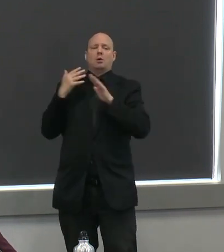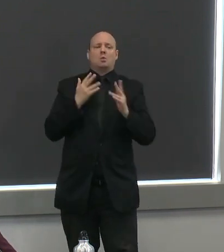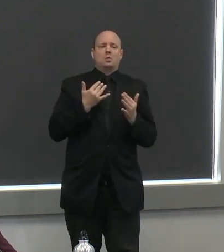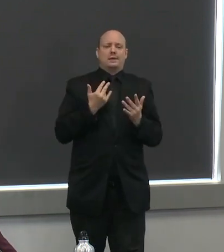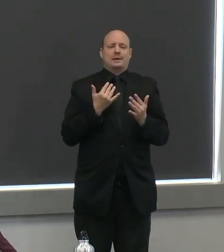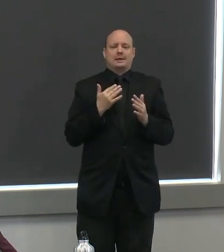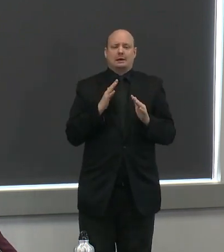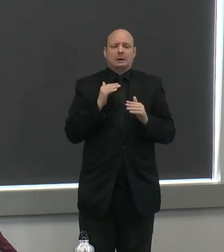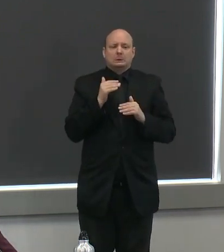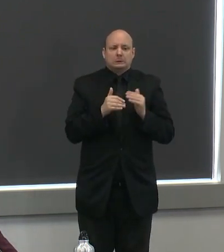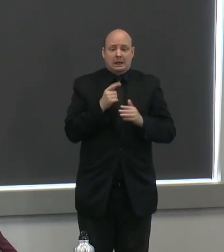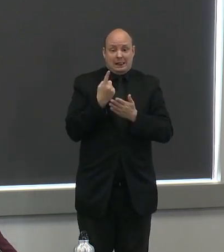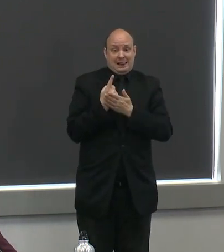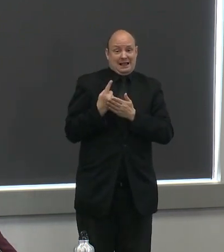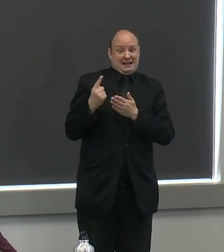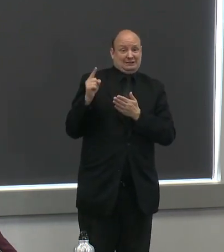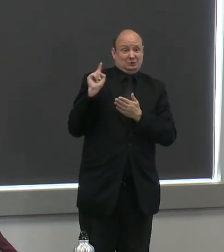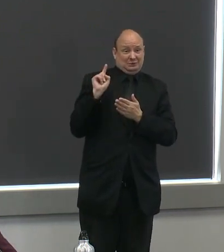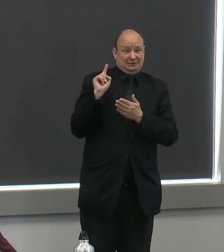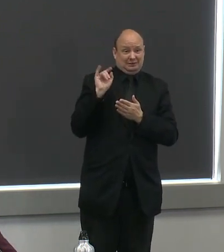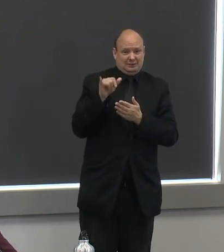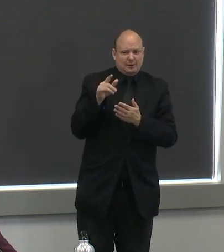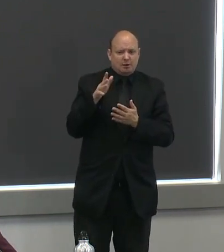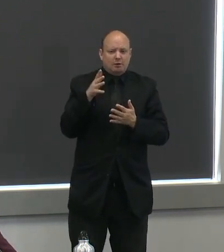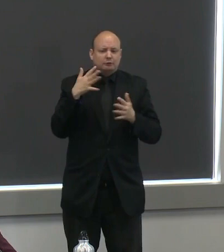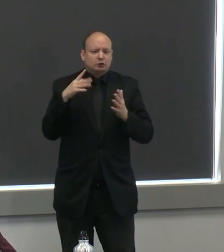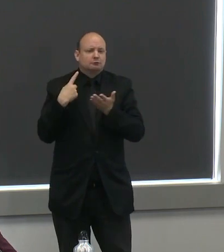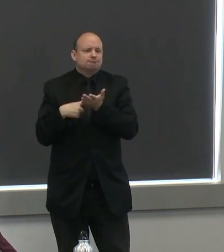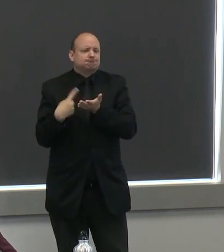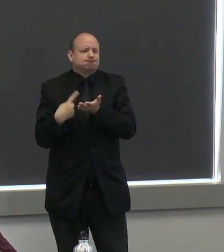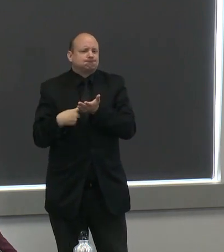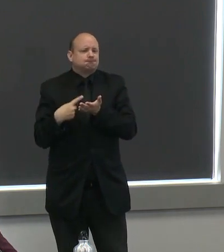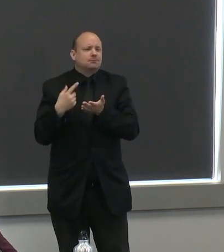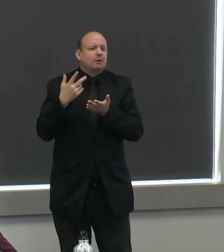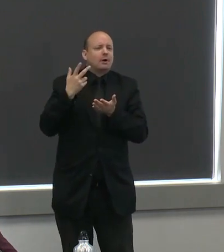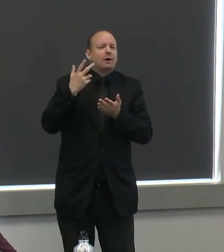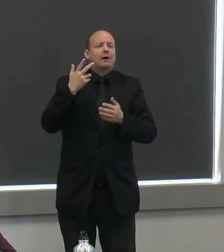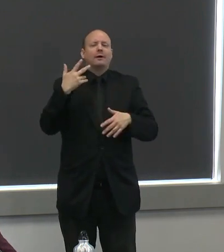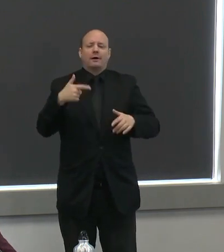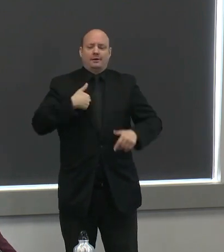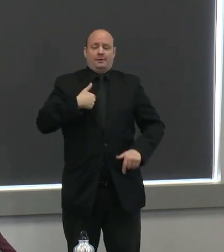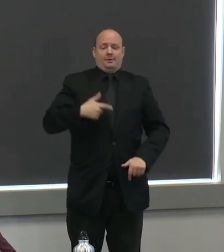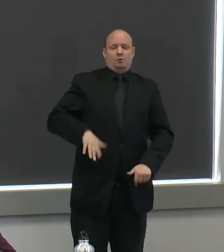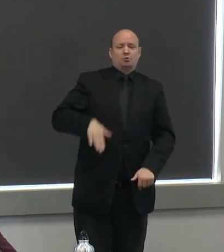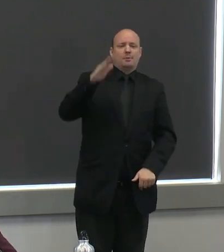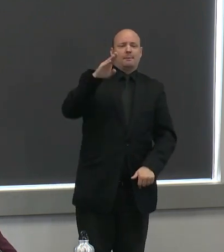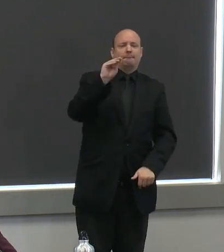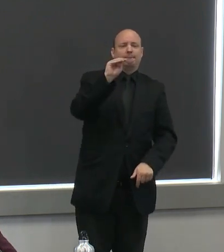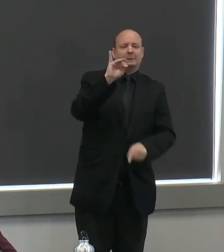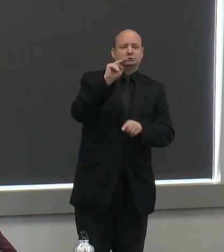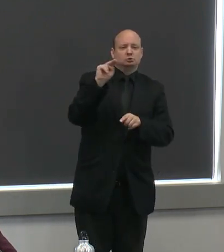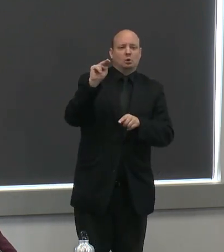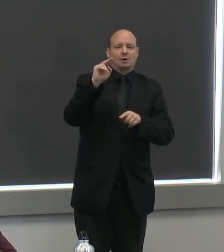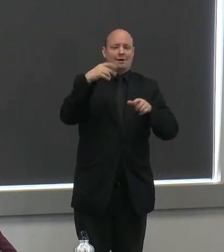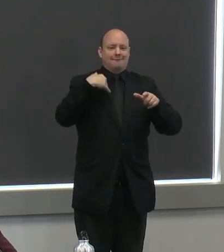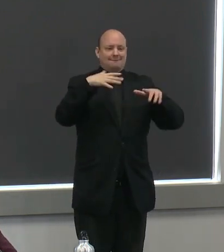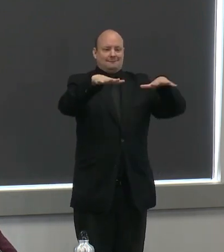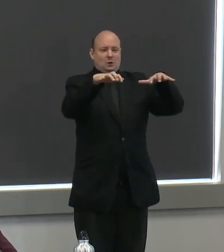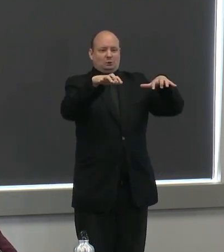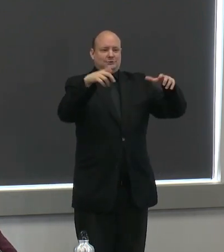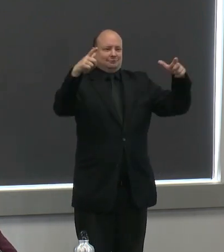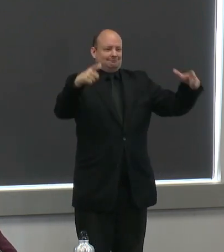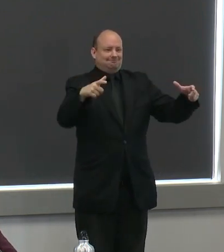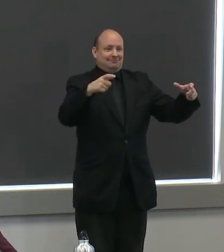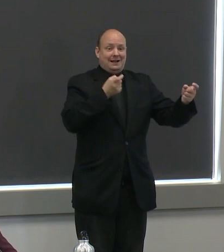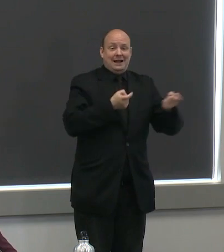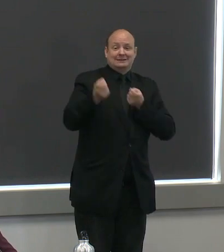talked about um growing up as a kid in minnesota and we would go ice skating on the ponds and you could take